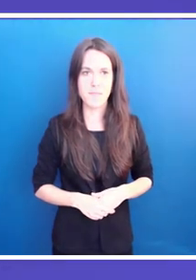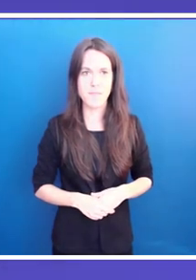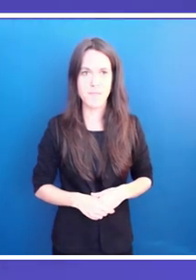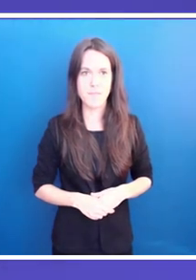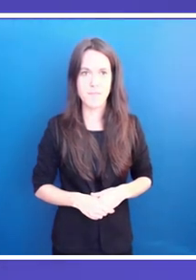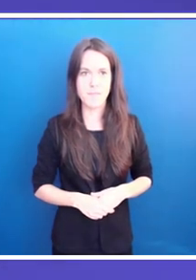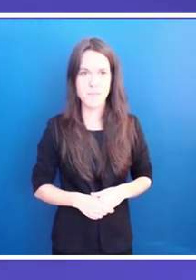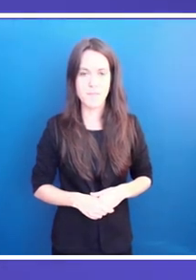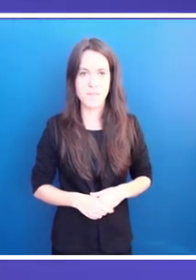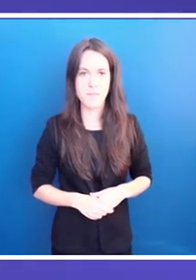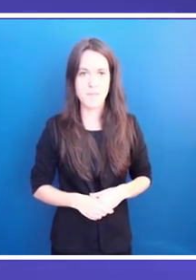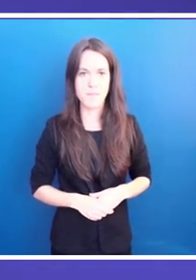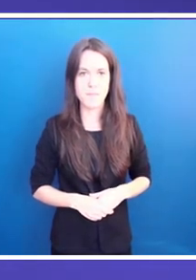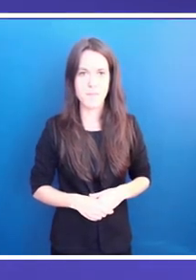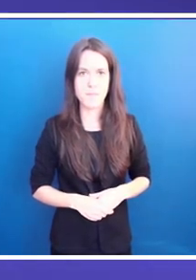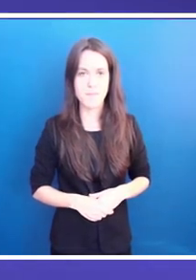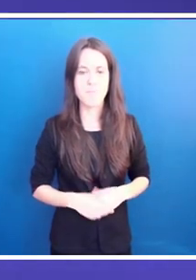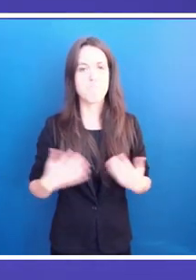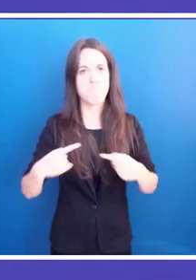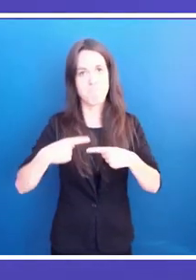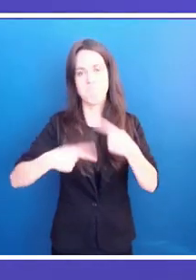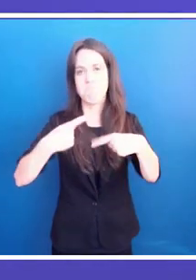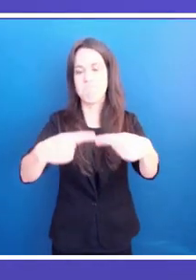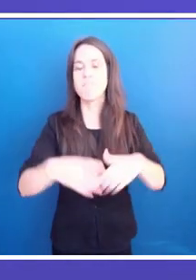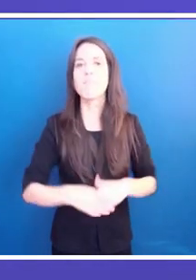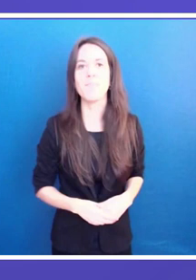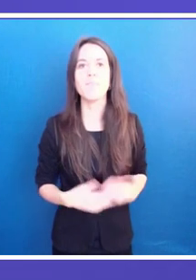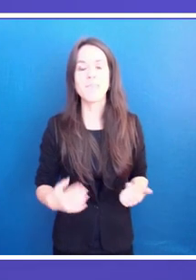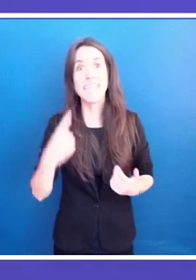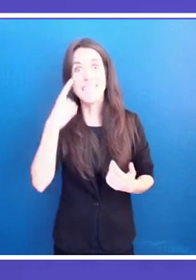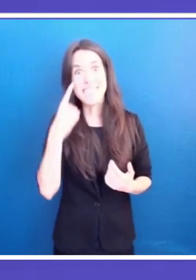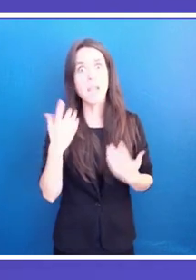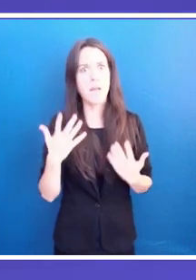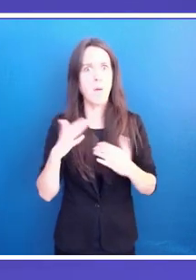We have seen increasing cases of violence.